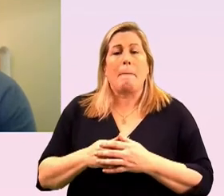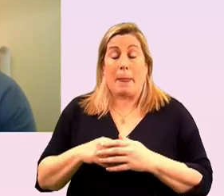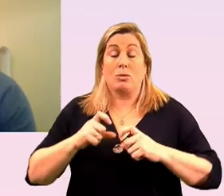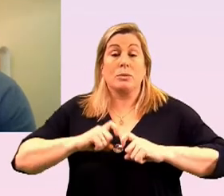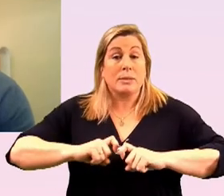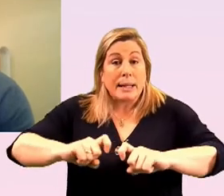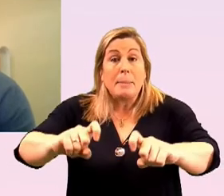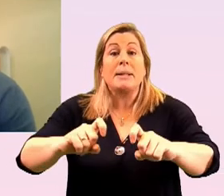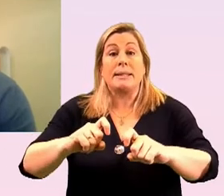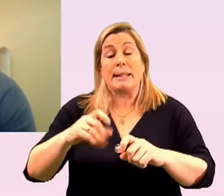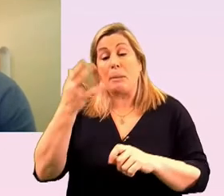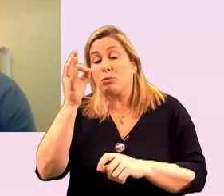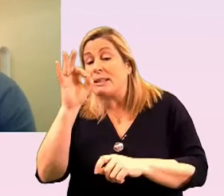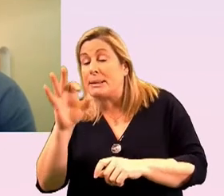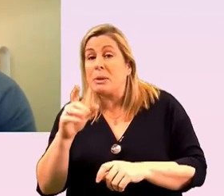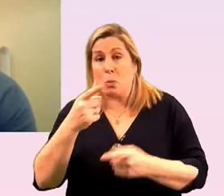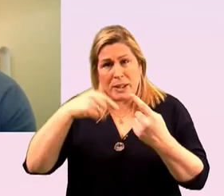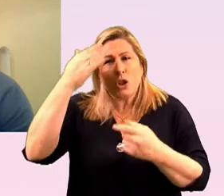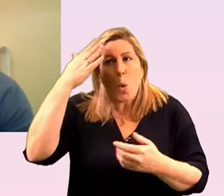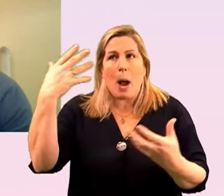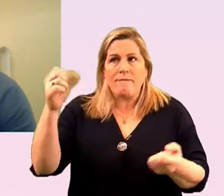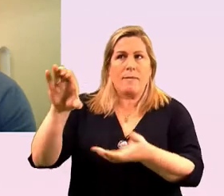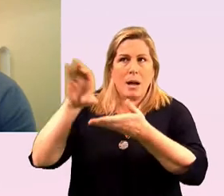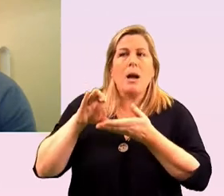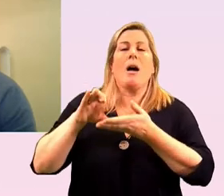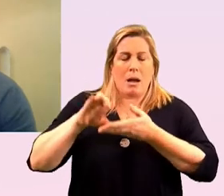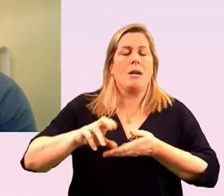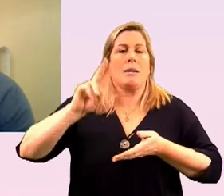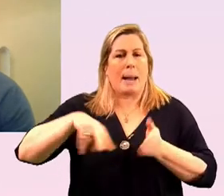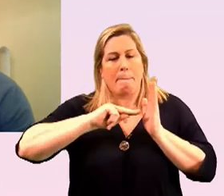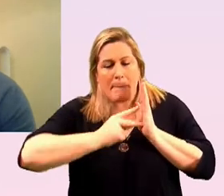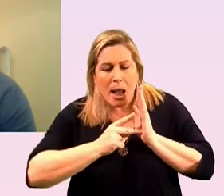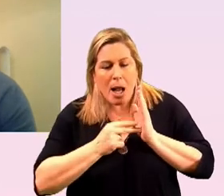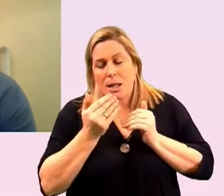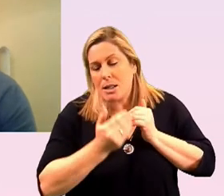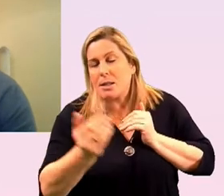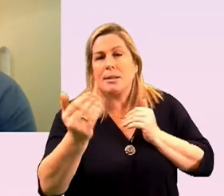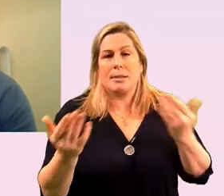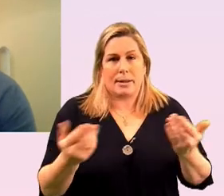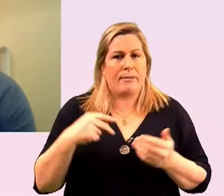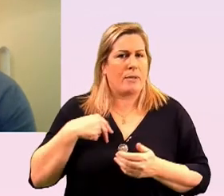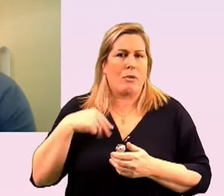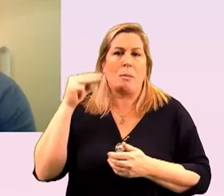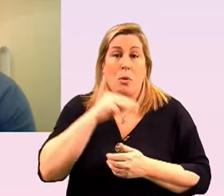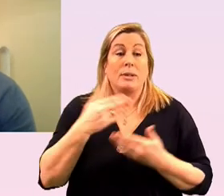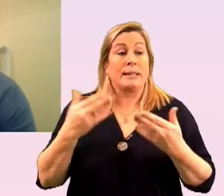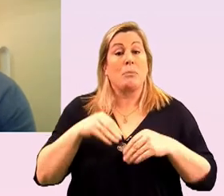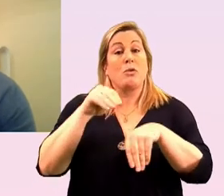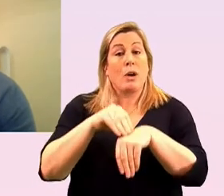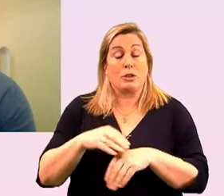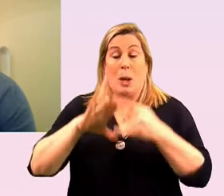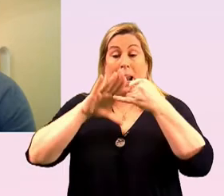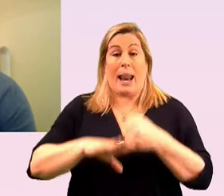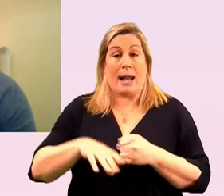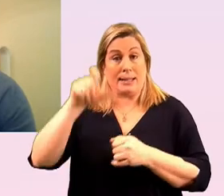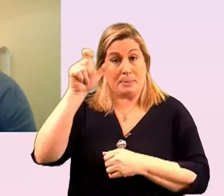and predictability to allow us to plan decide and meet the needs so important okay i'm going to move on to our last